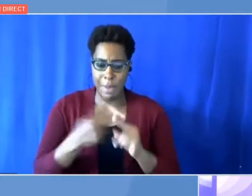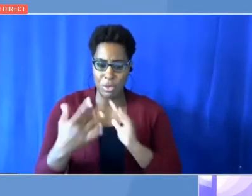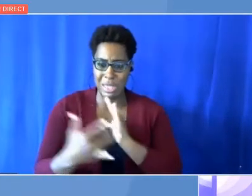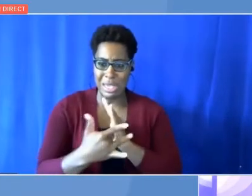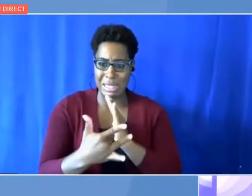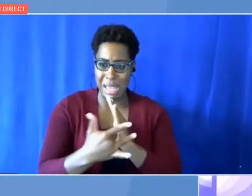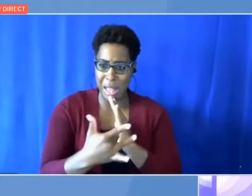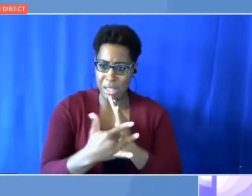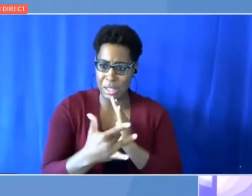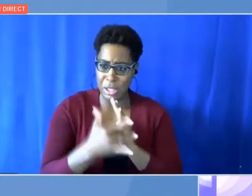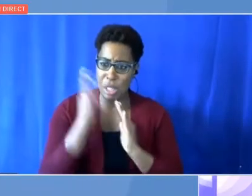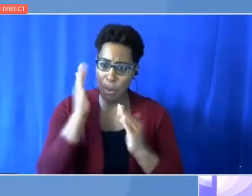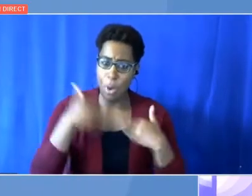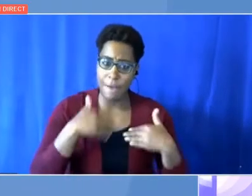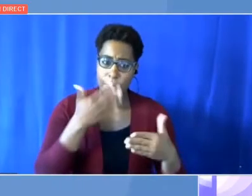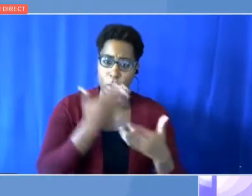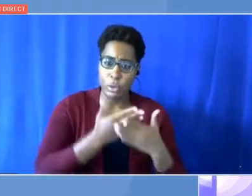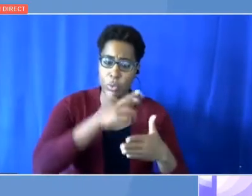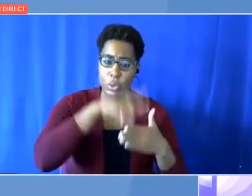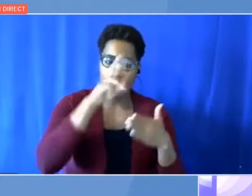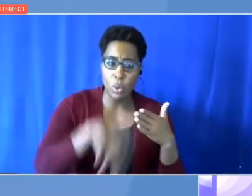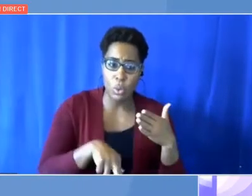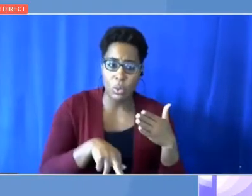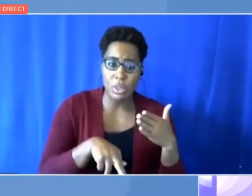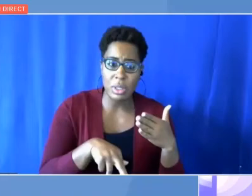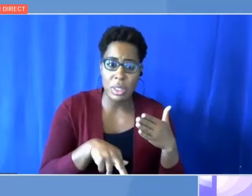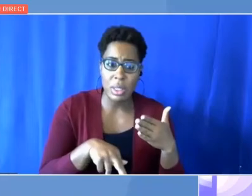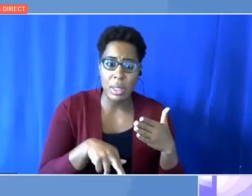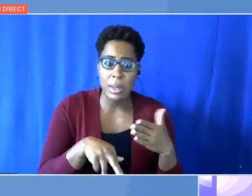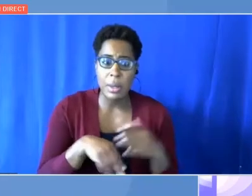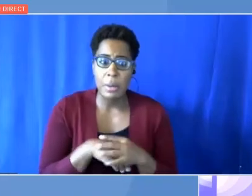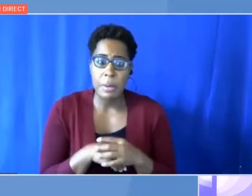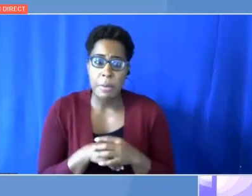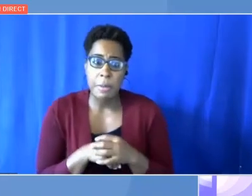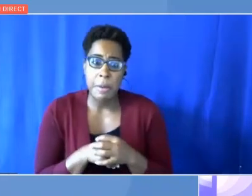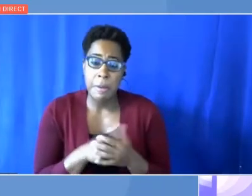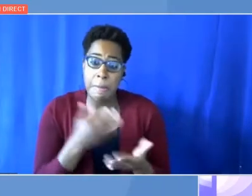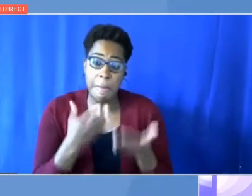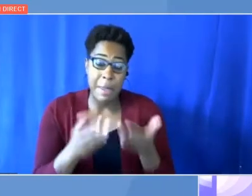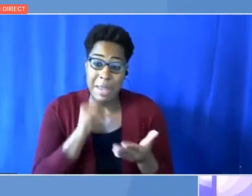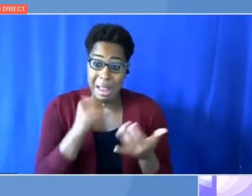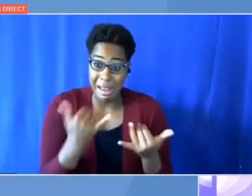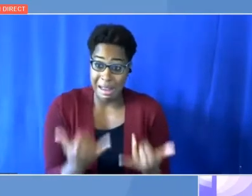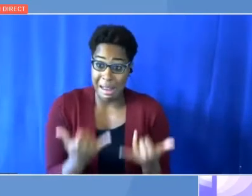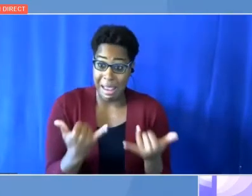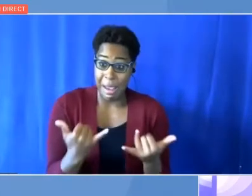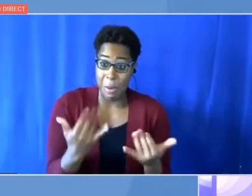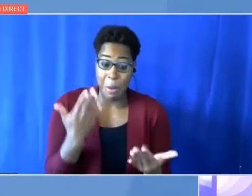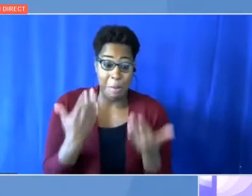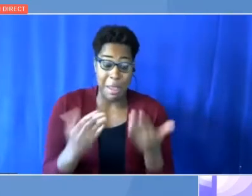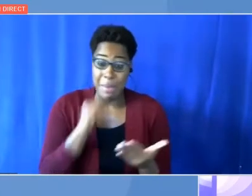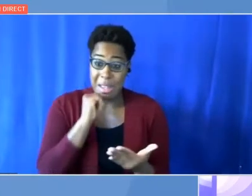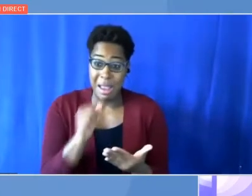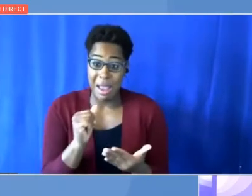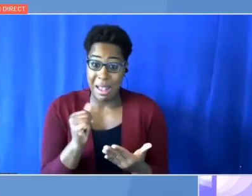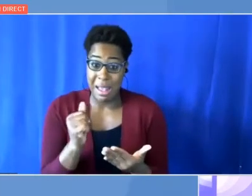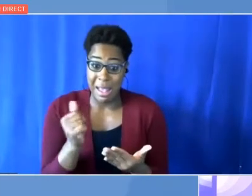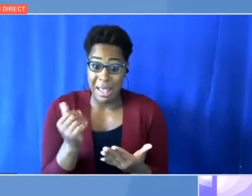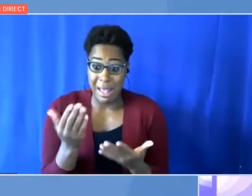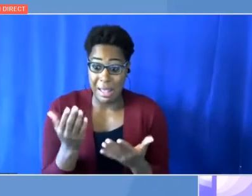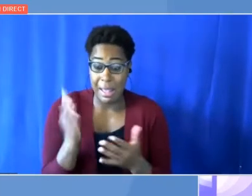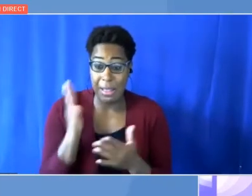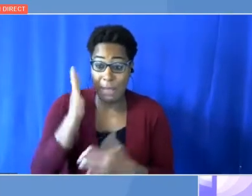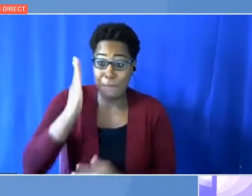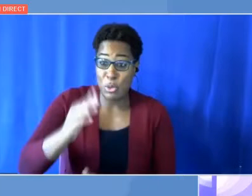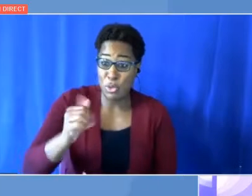not in this decade and perhaps not in the next one? So, we have to concentrate on what we have if we want